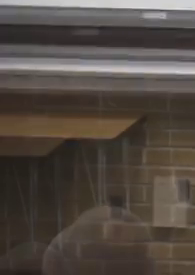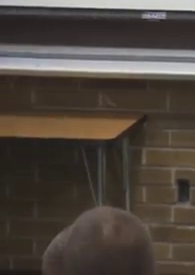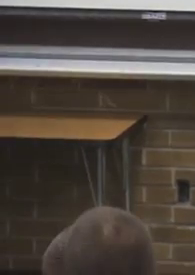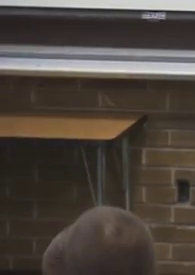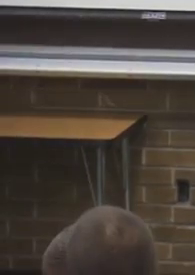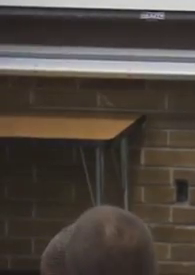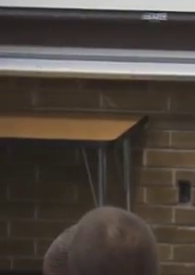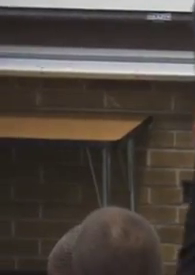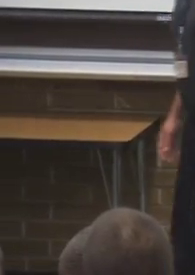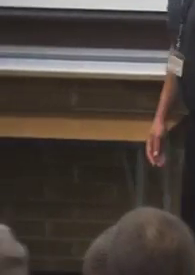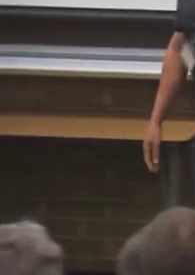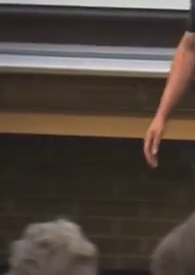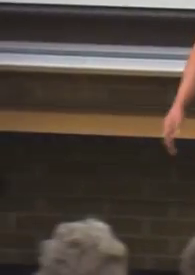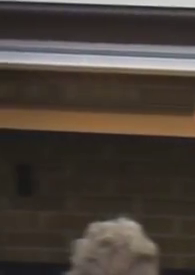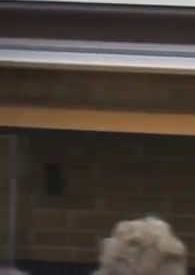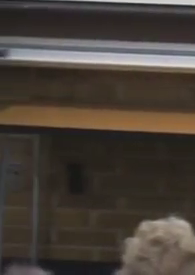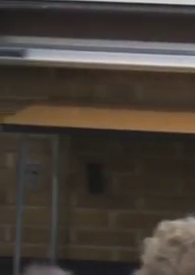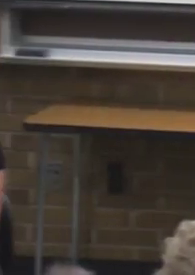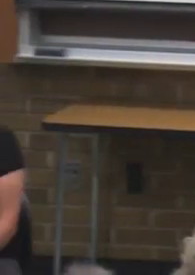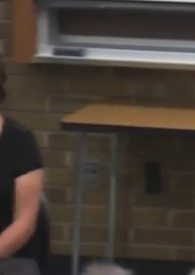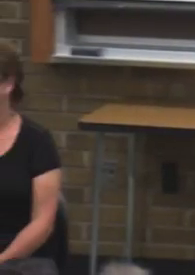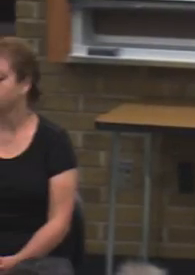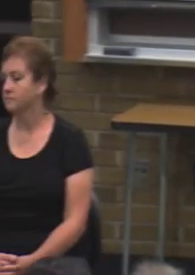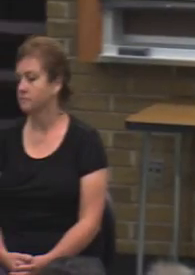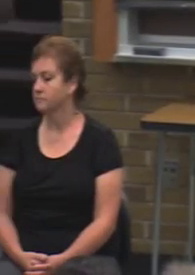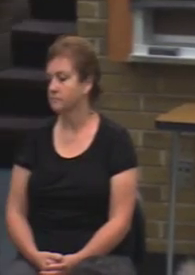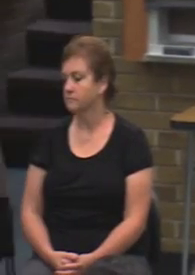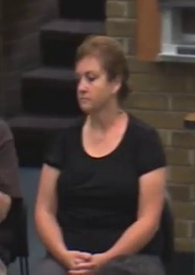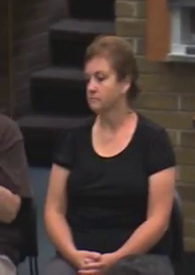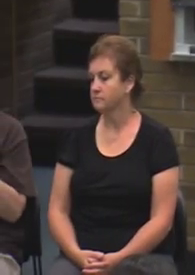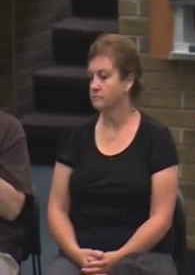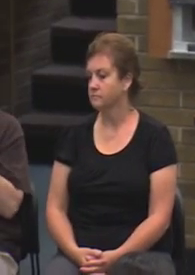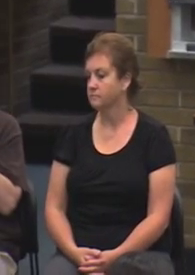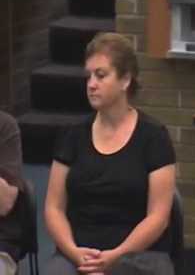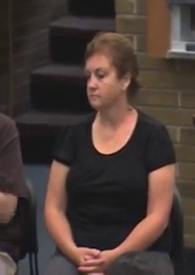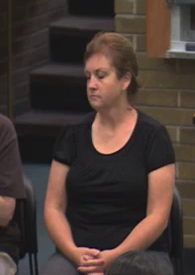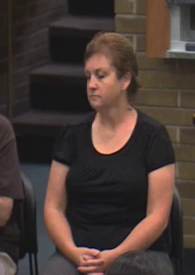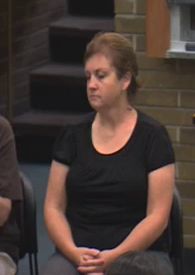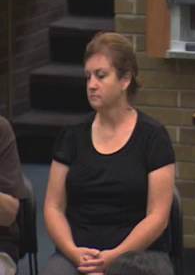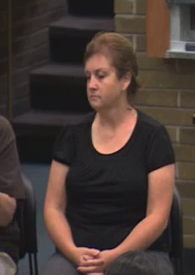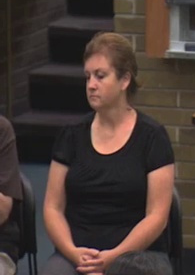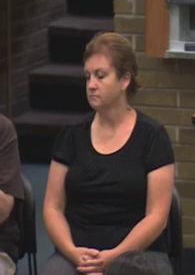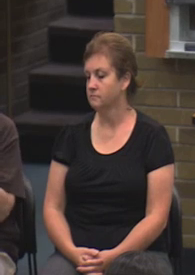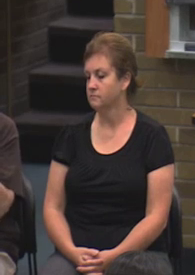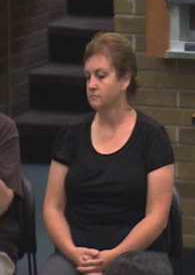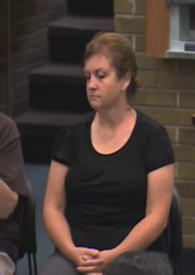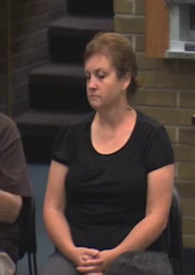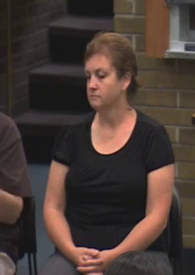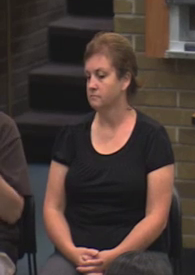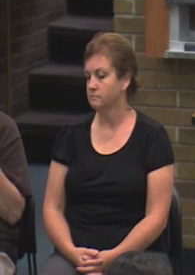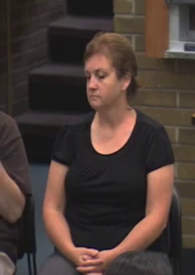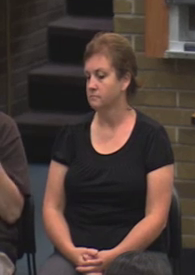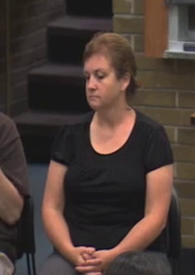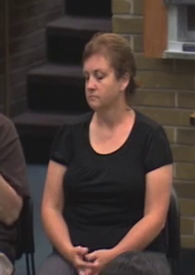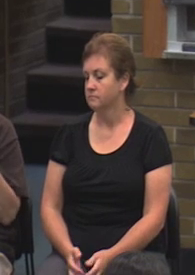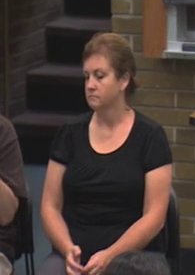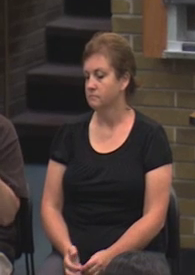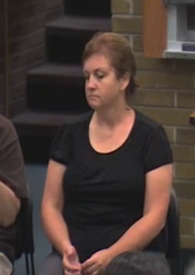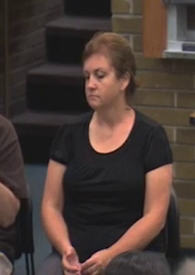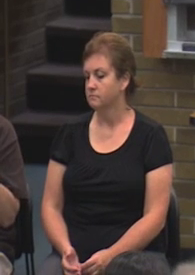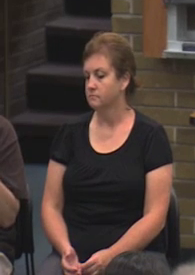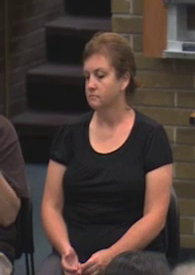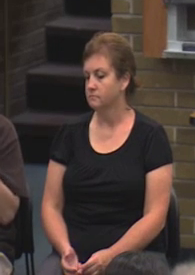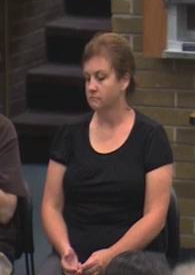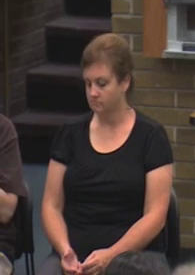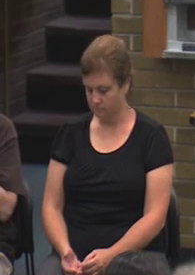From a financial aid perspective, I cannot stress the importance of students maintaining up-to-date records with their Banner student account.